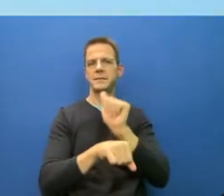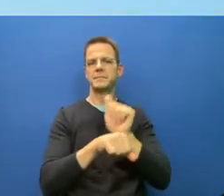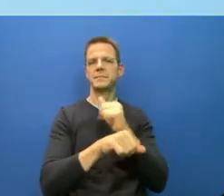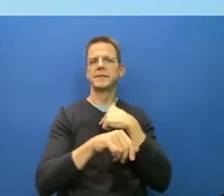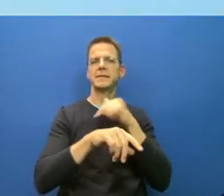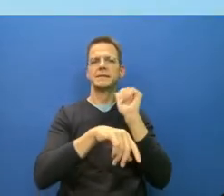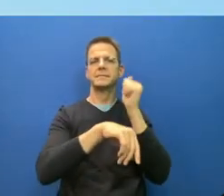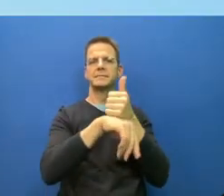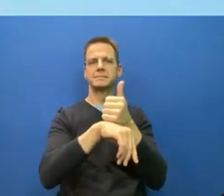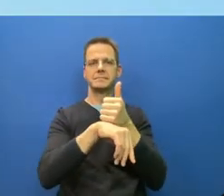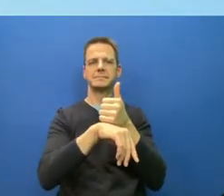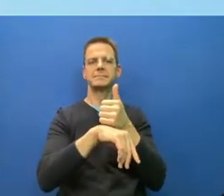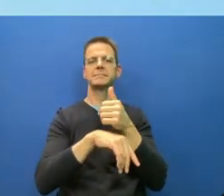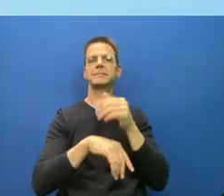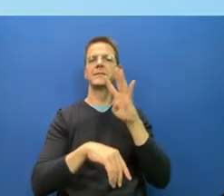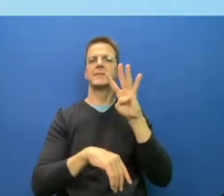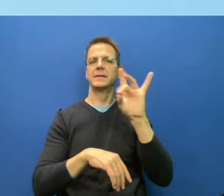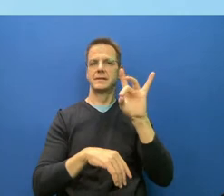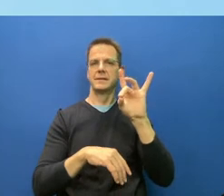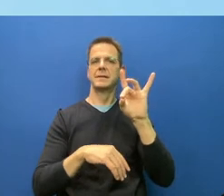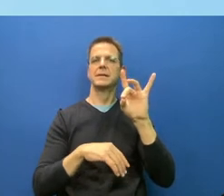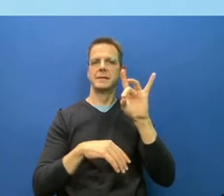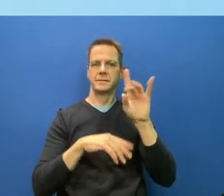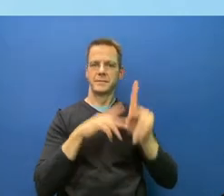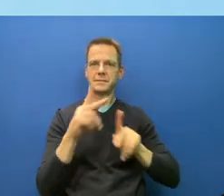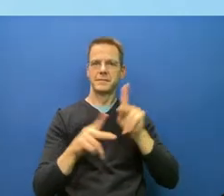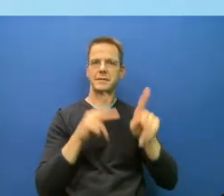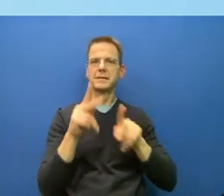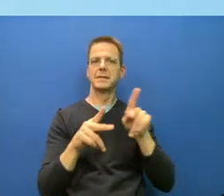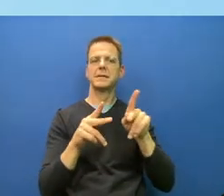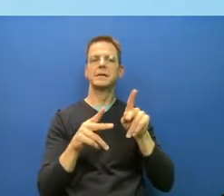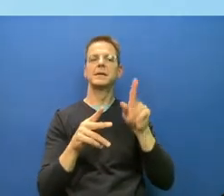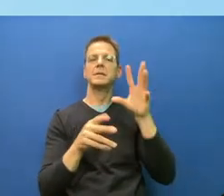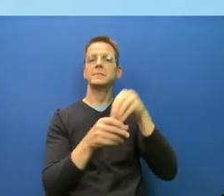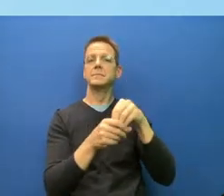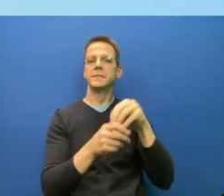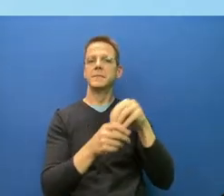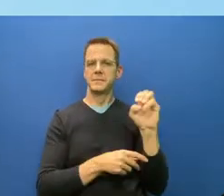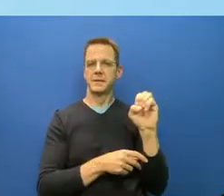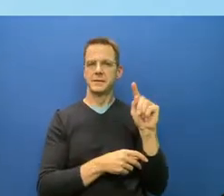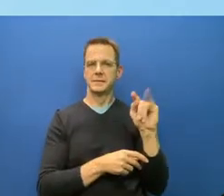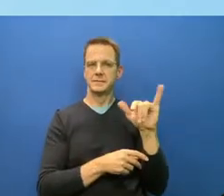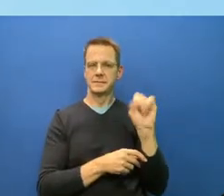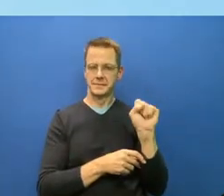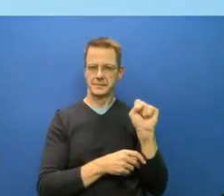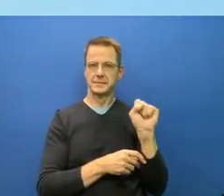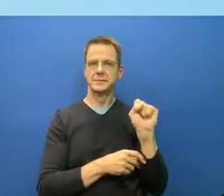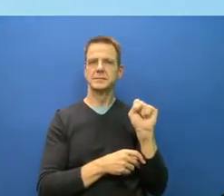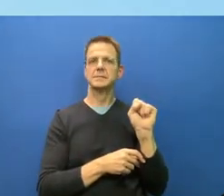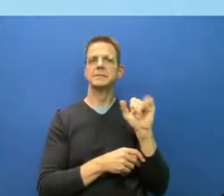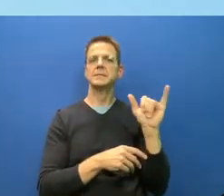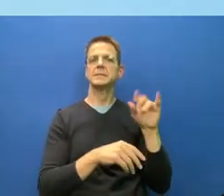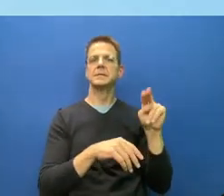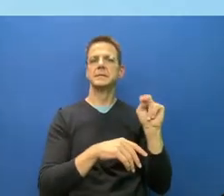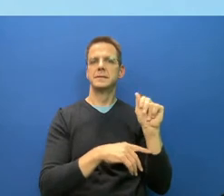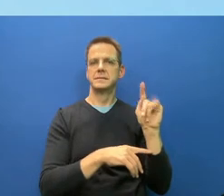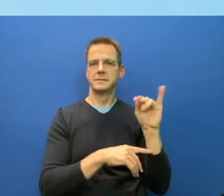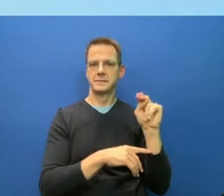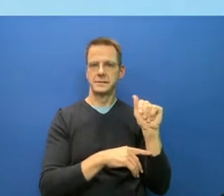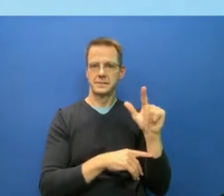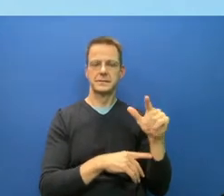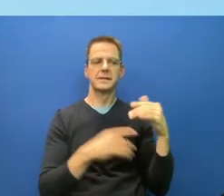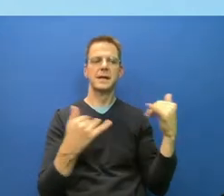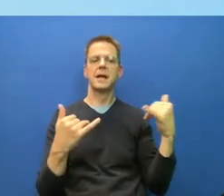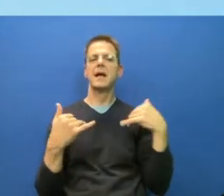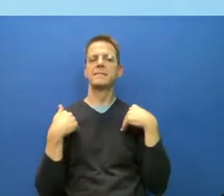conversation is being shared in ASL. To ensure access to completely accurate information, closed captioning will be uploaded after the live stream is